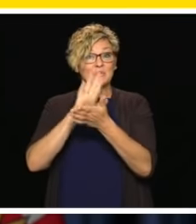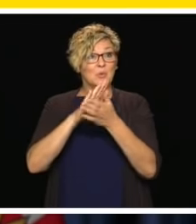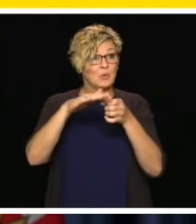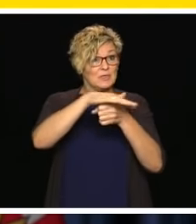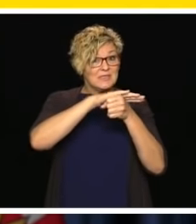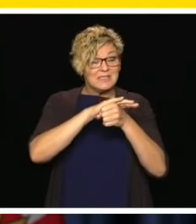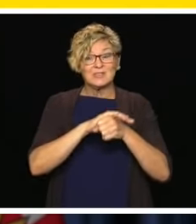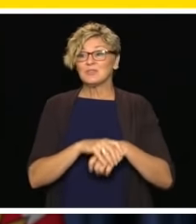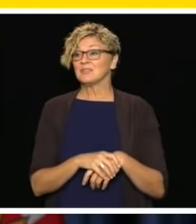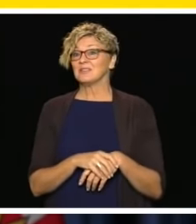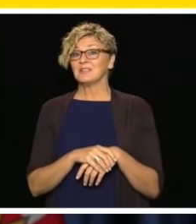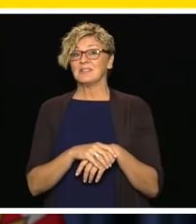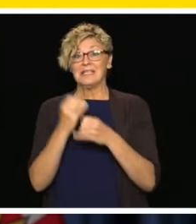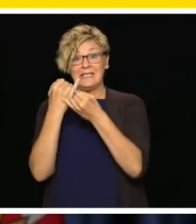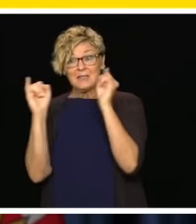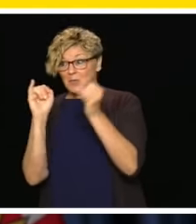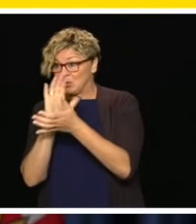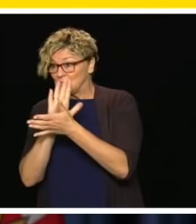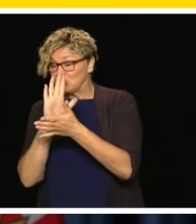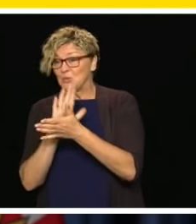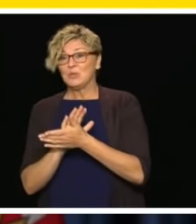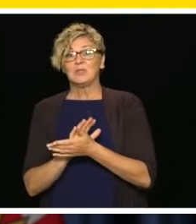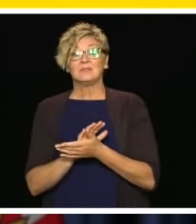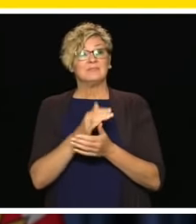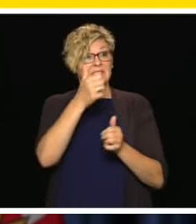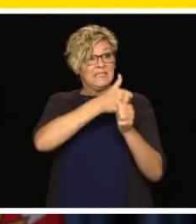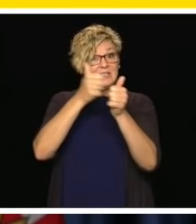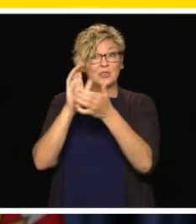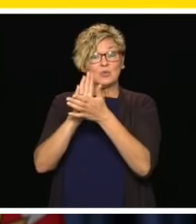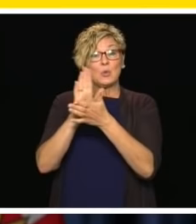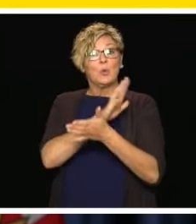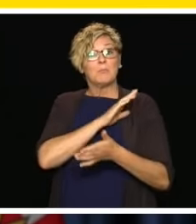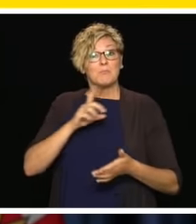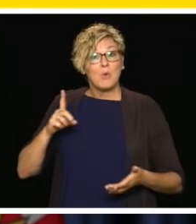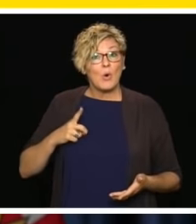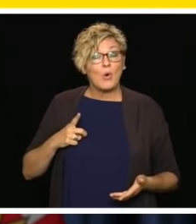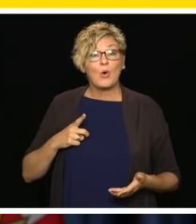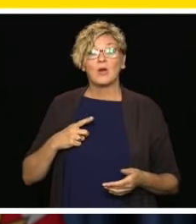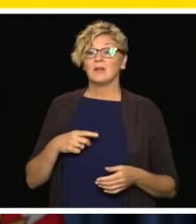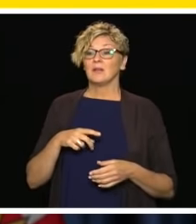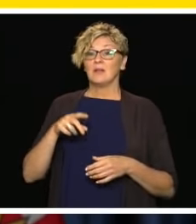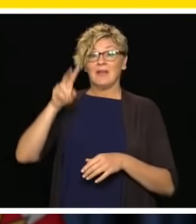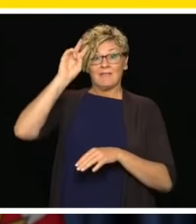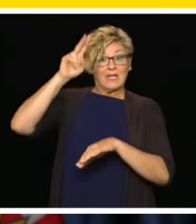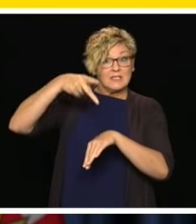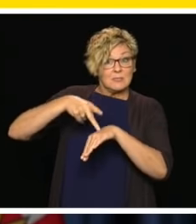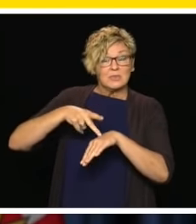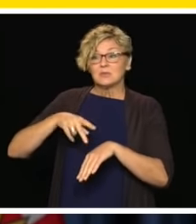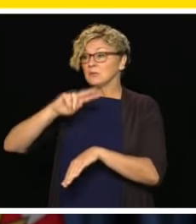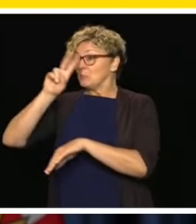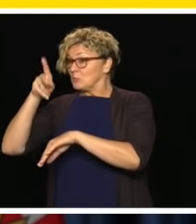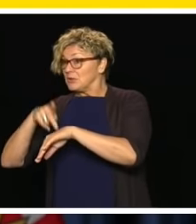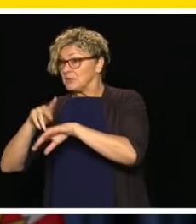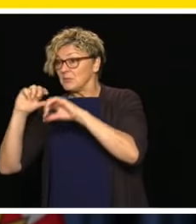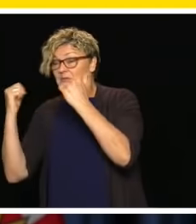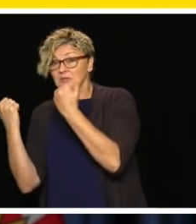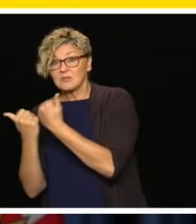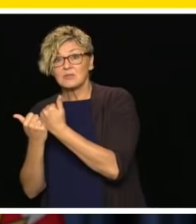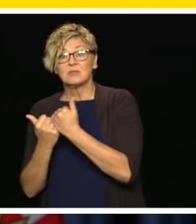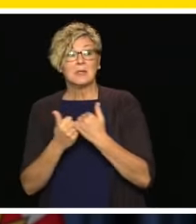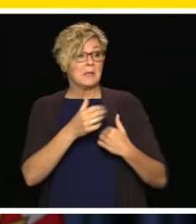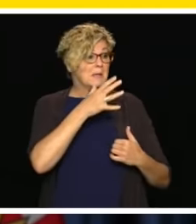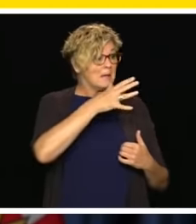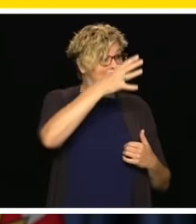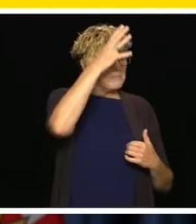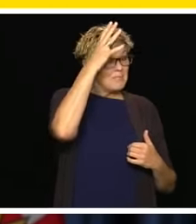unions in education, have worked with administrators, the BC School Trustees Association, the Principals and Vice Principals Association, the BC Confederation